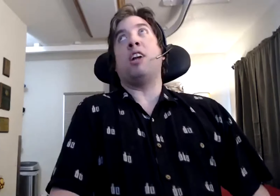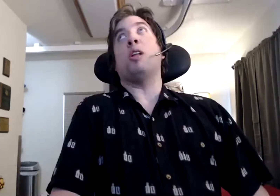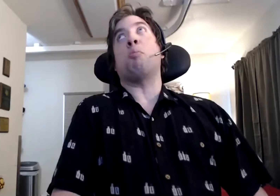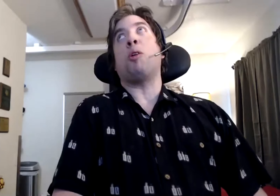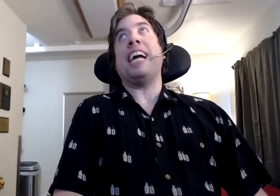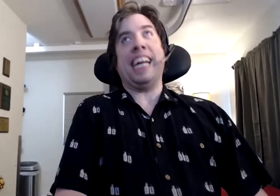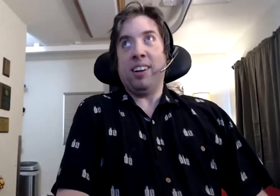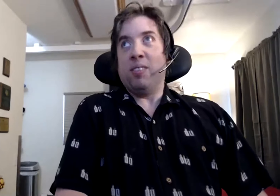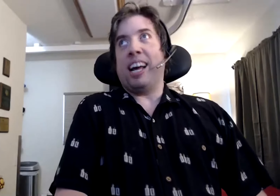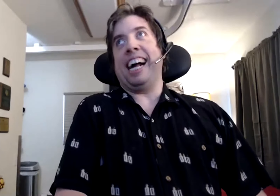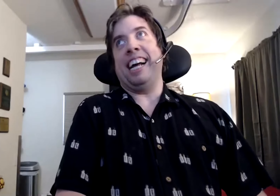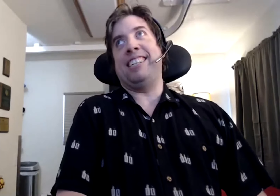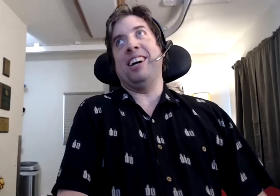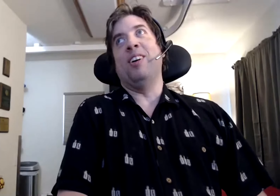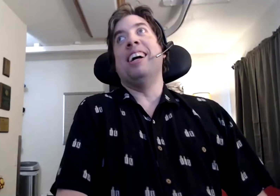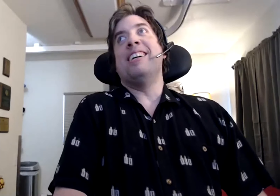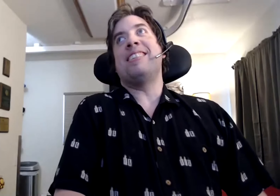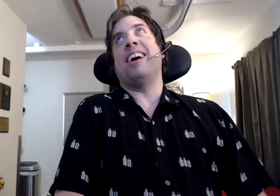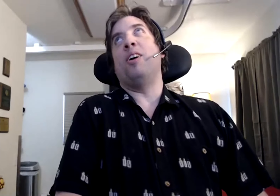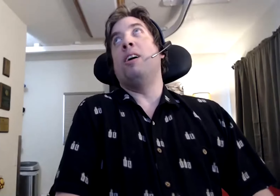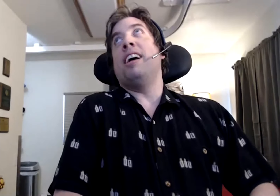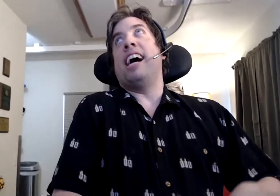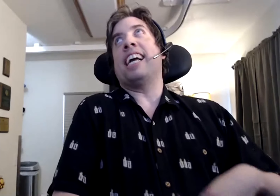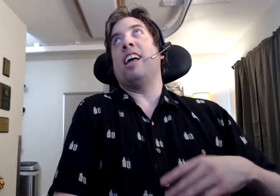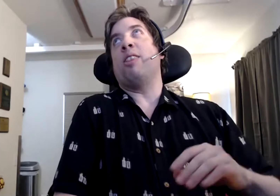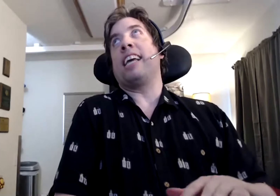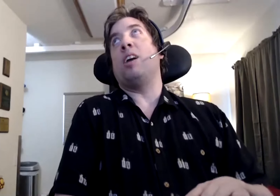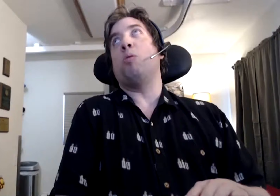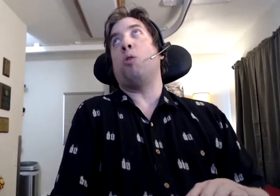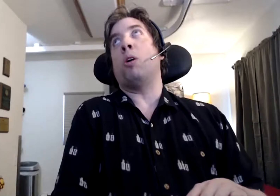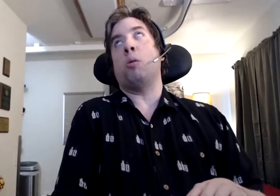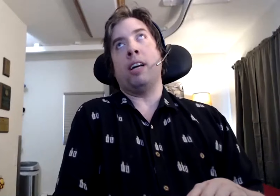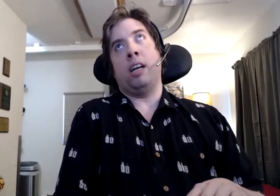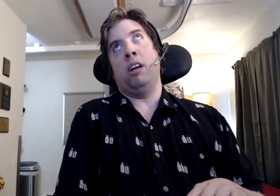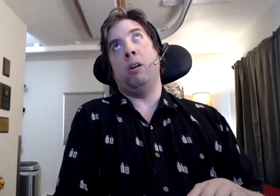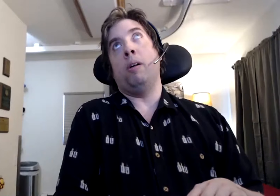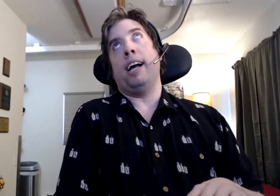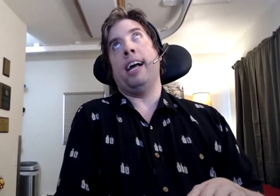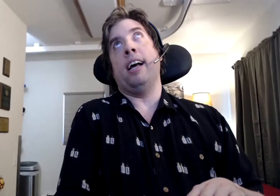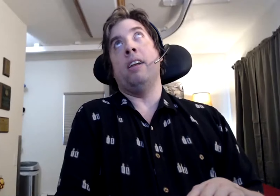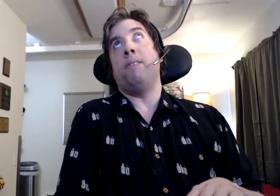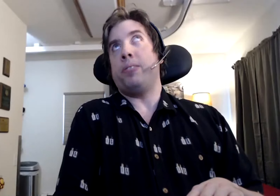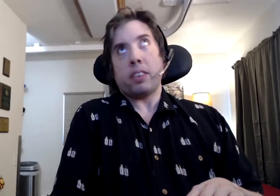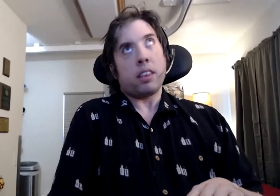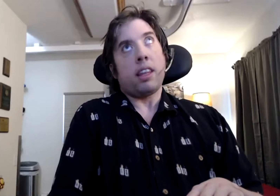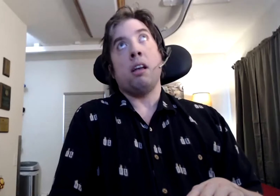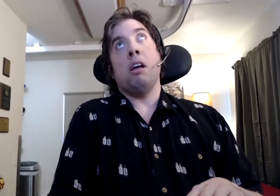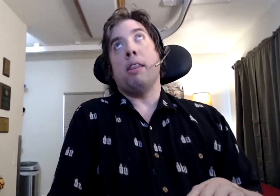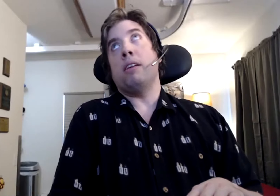I, I can only pray I get to. So again, thank you for what you do. And